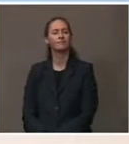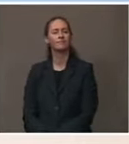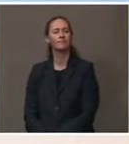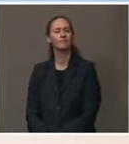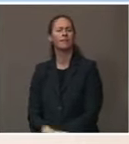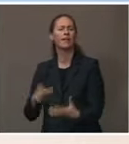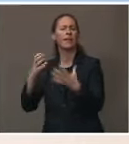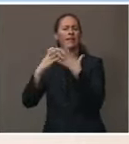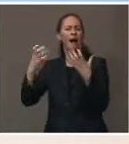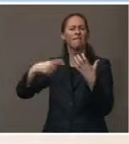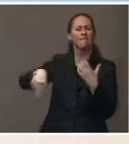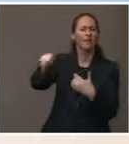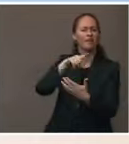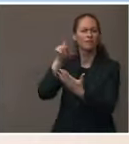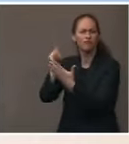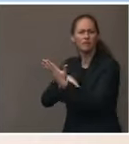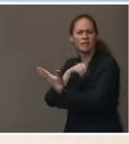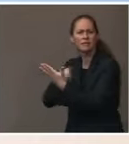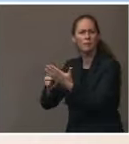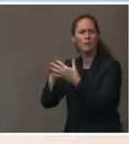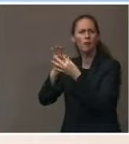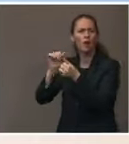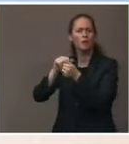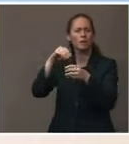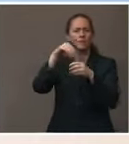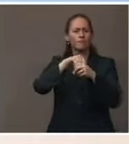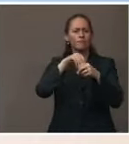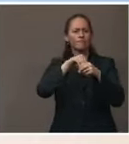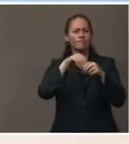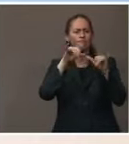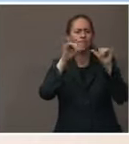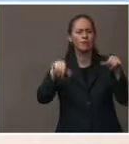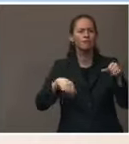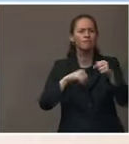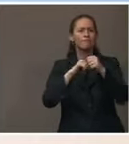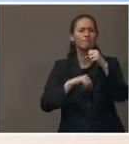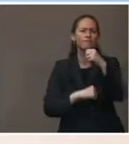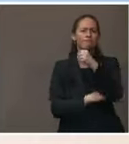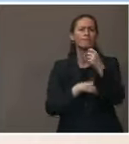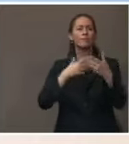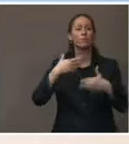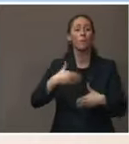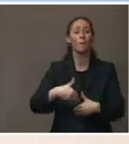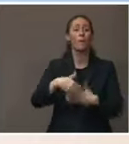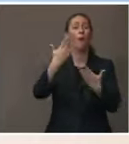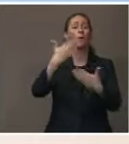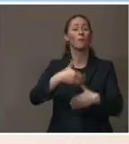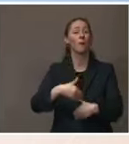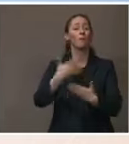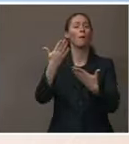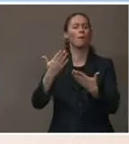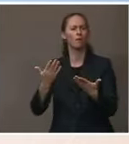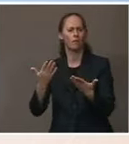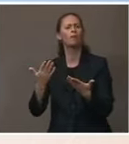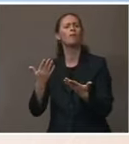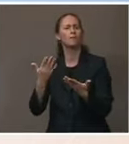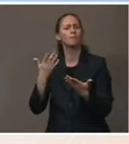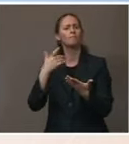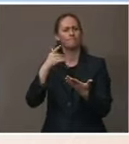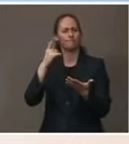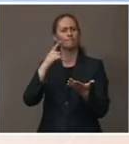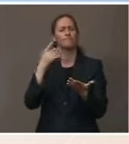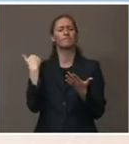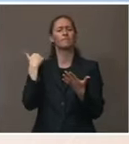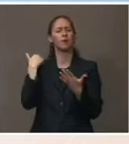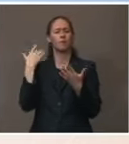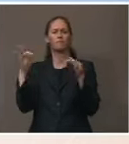infrastructure proposals. Things that are falling away are things that you've set are top priorities, whether it's climate, the care economy. I